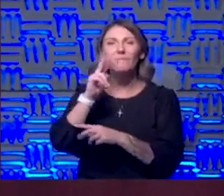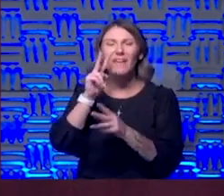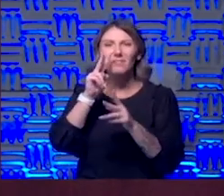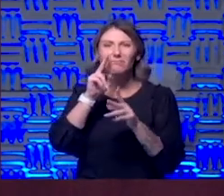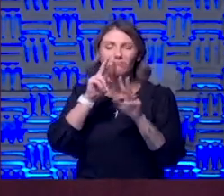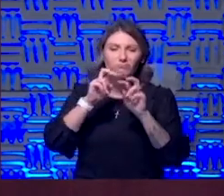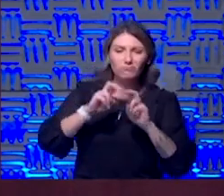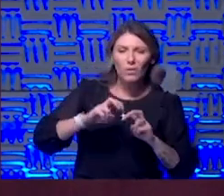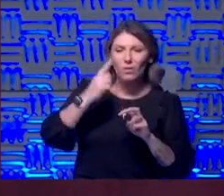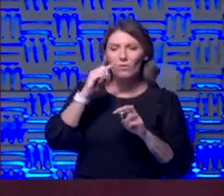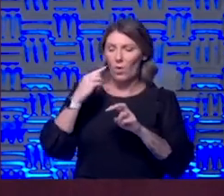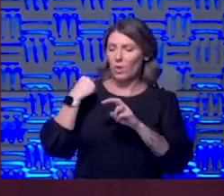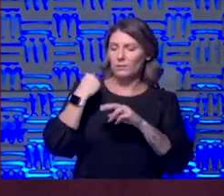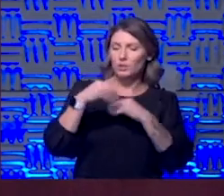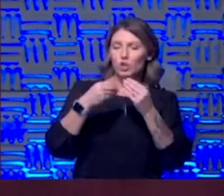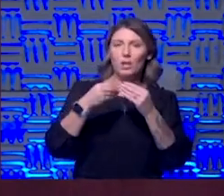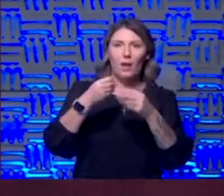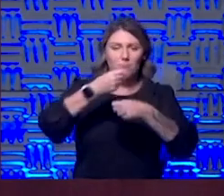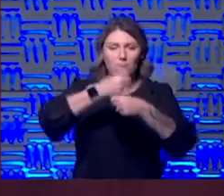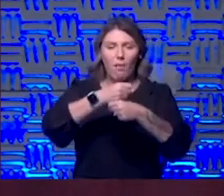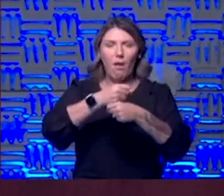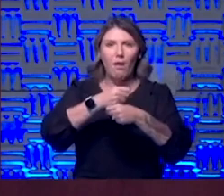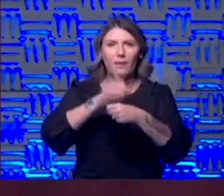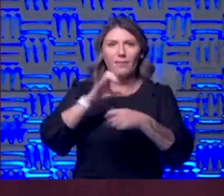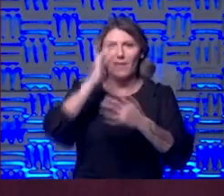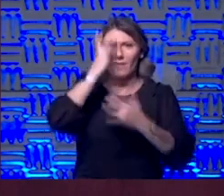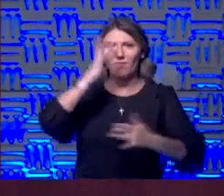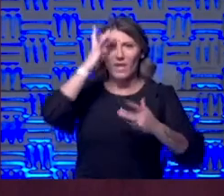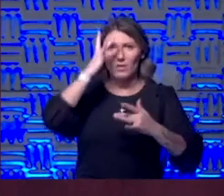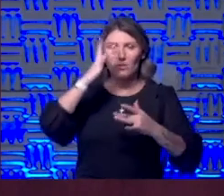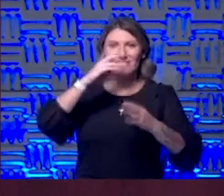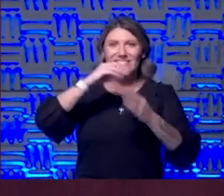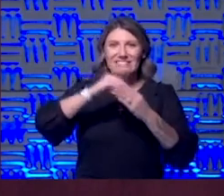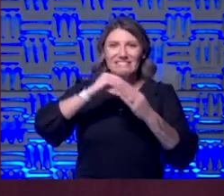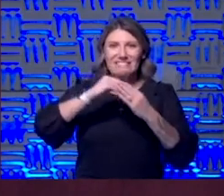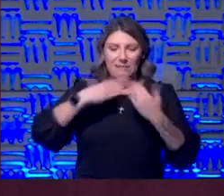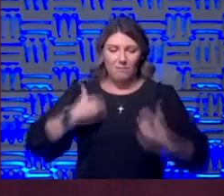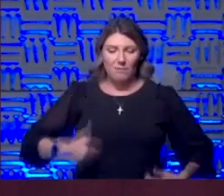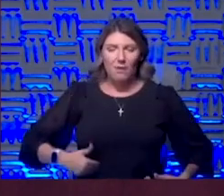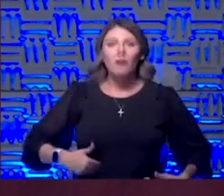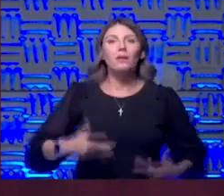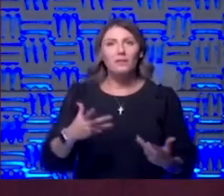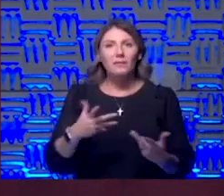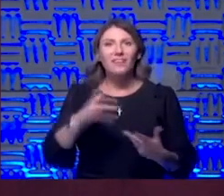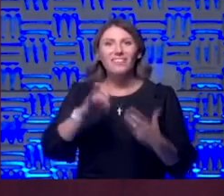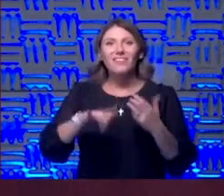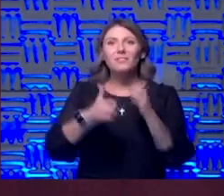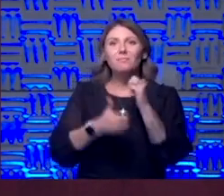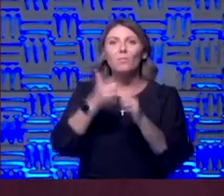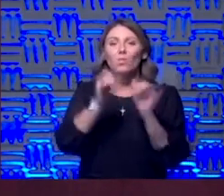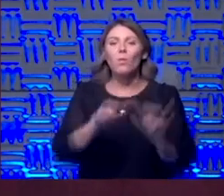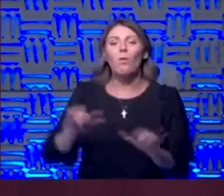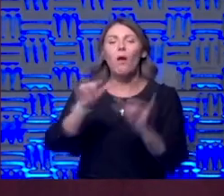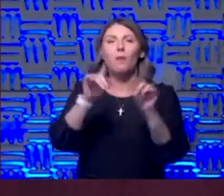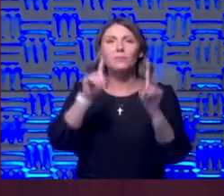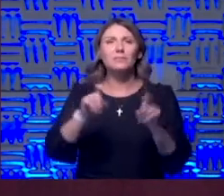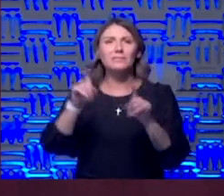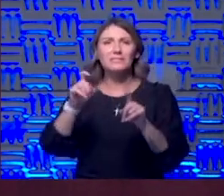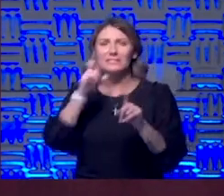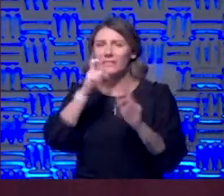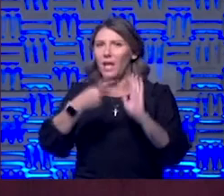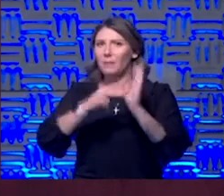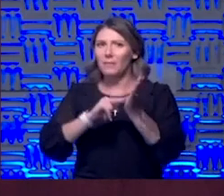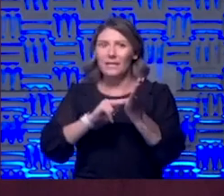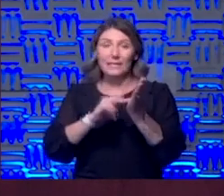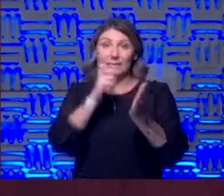genetic material of the virus in the secretions so that's the most common test but that doesn't mean it's an active